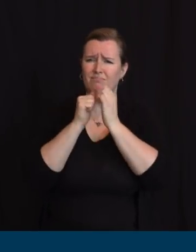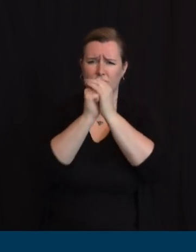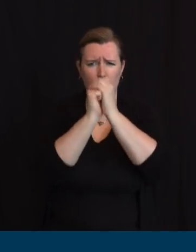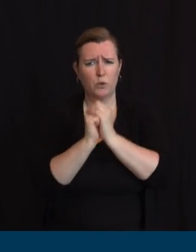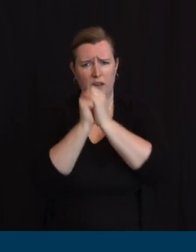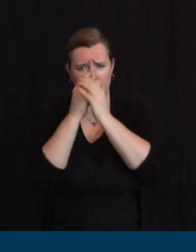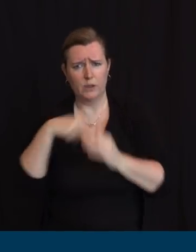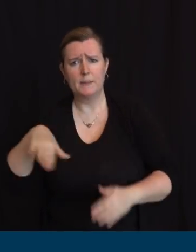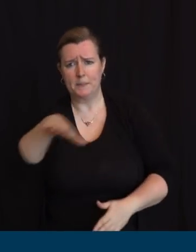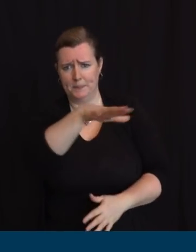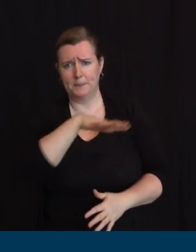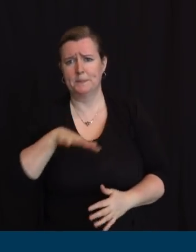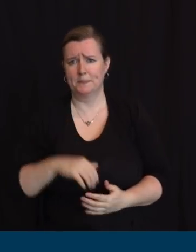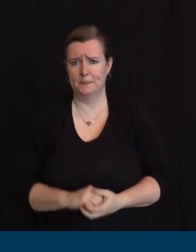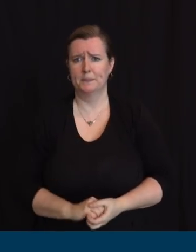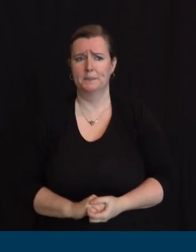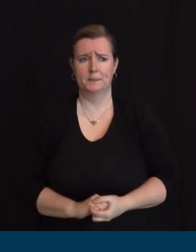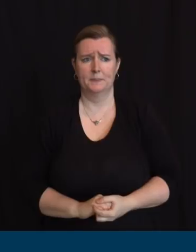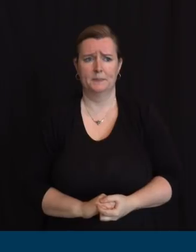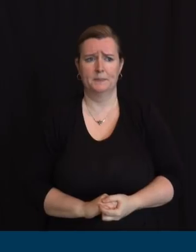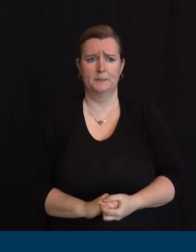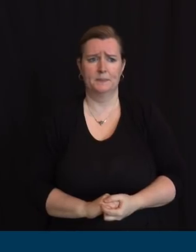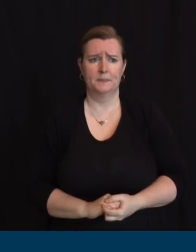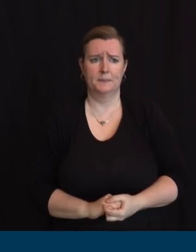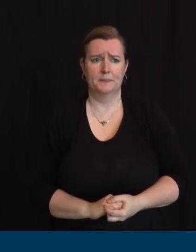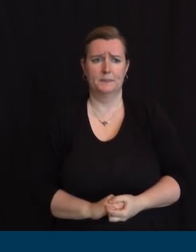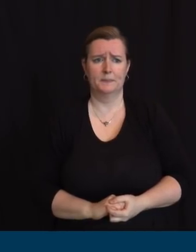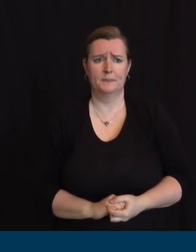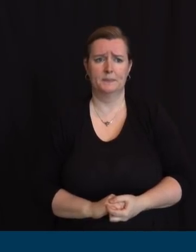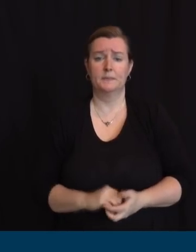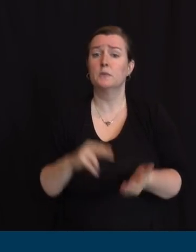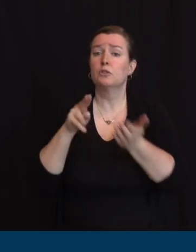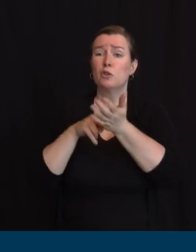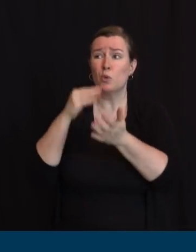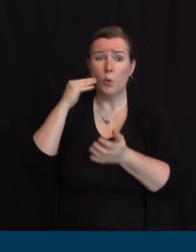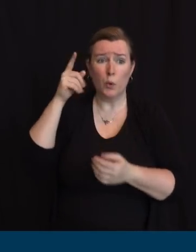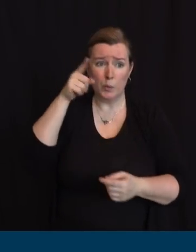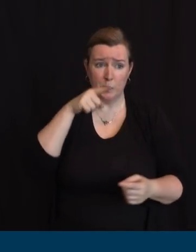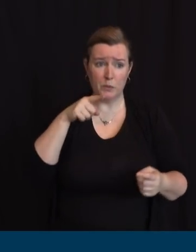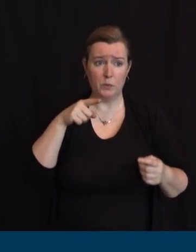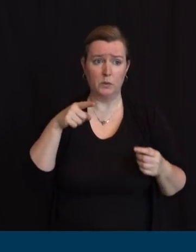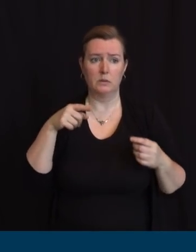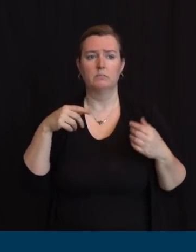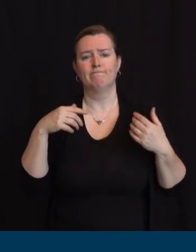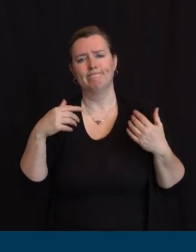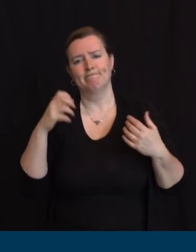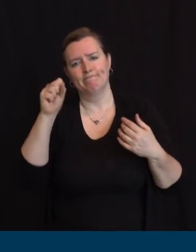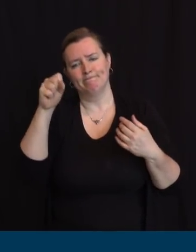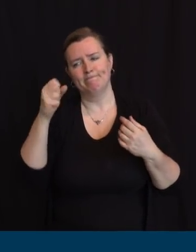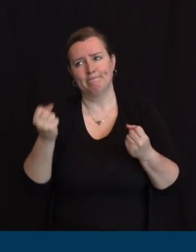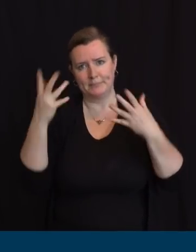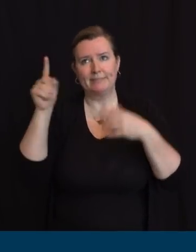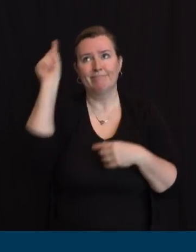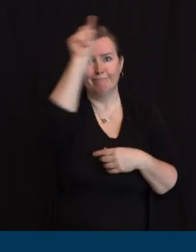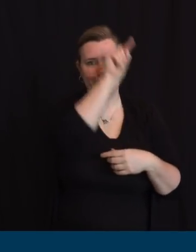the state with COVID-19 cases for a total of 5